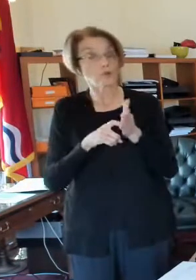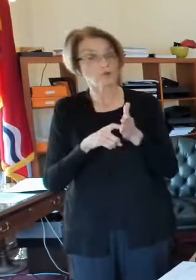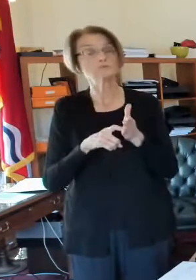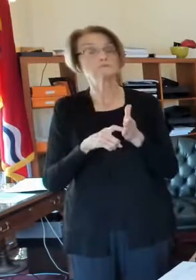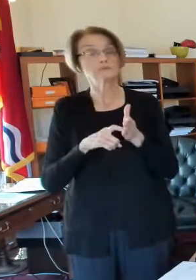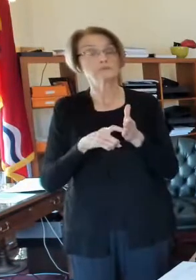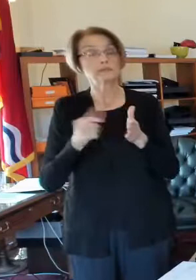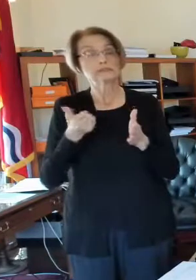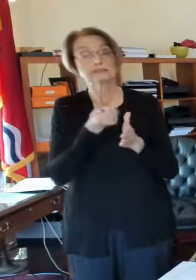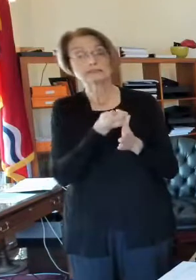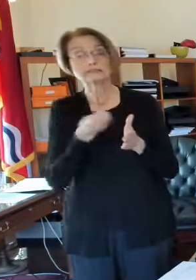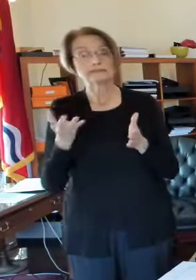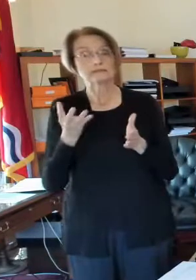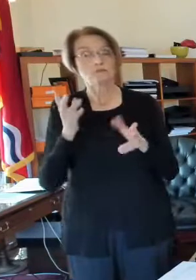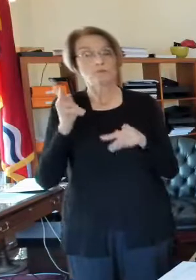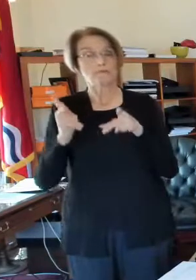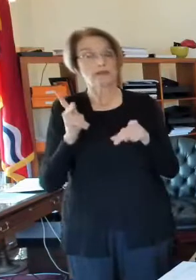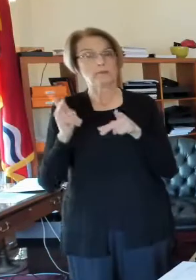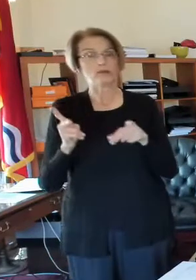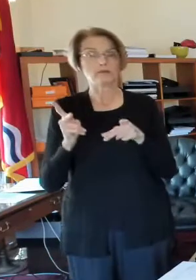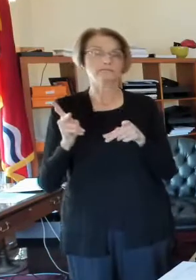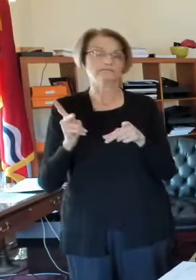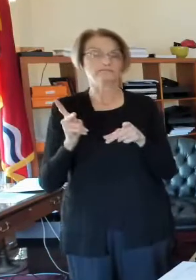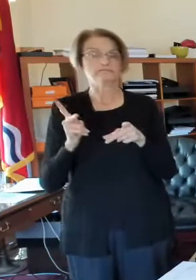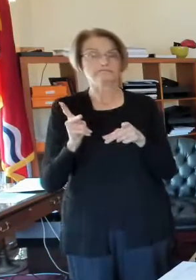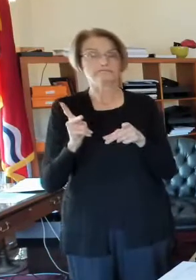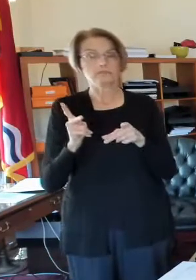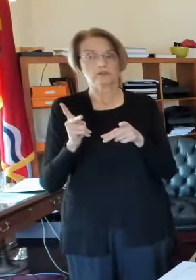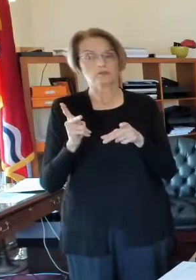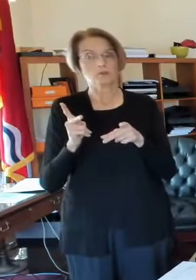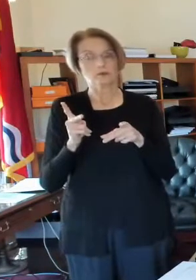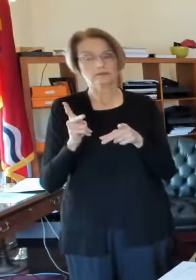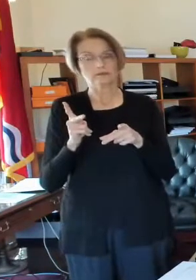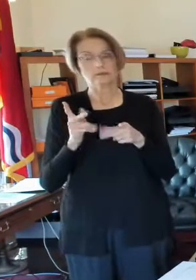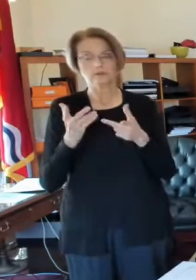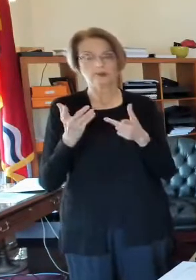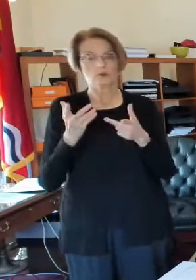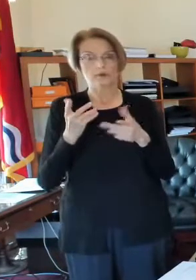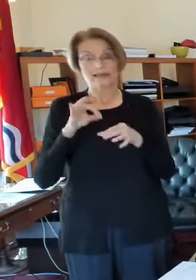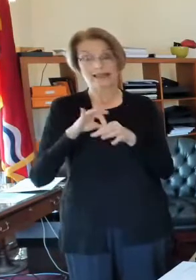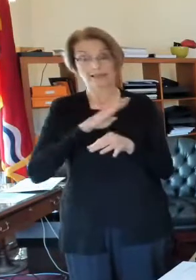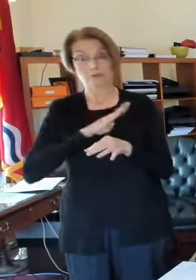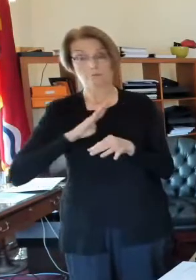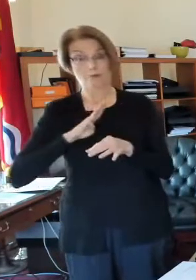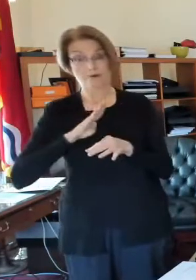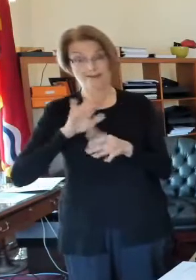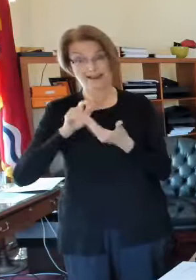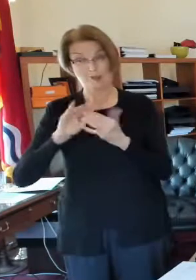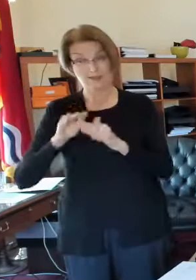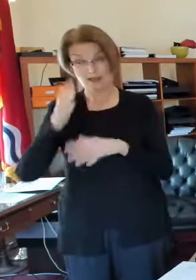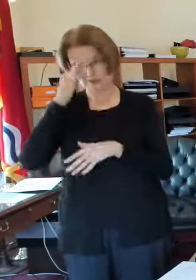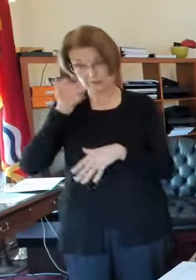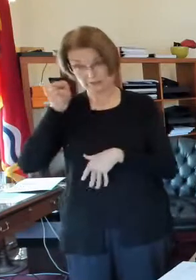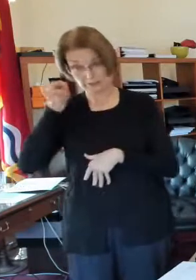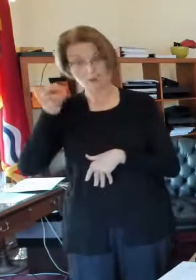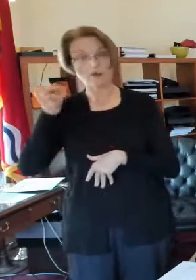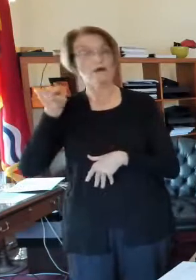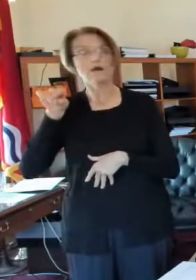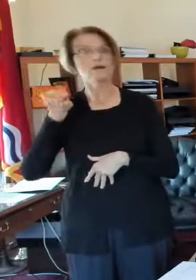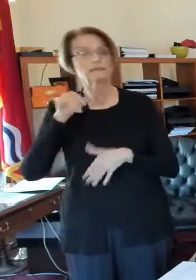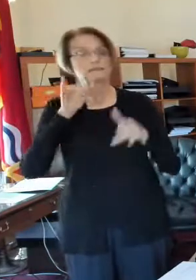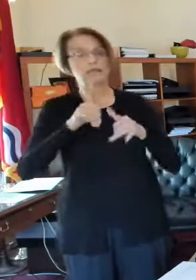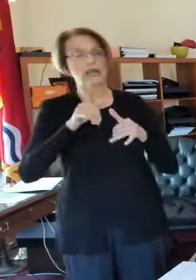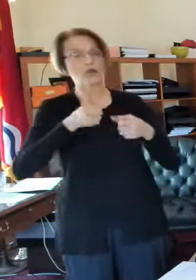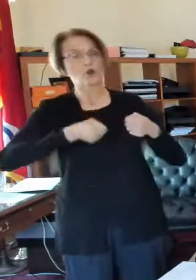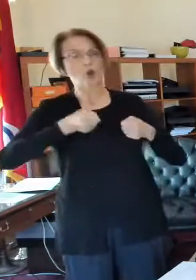of people who were voting from their car at the election board downtown, and those were folks who were